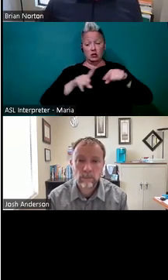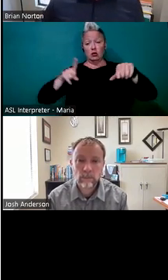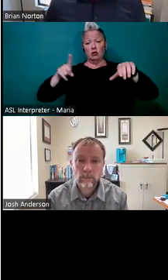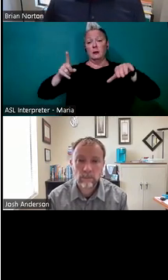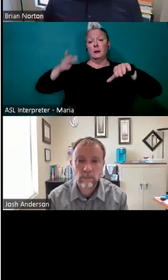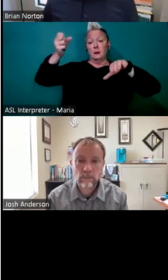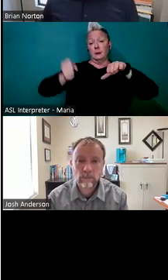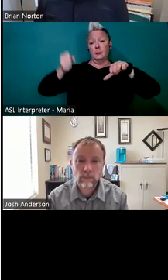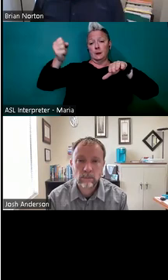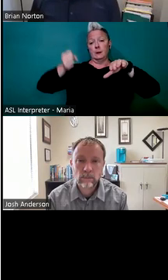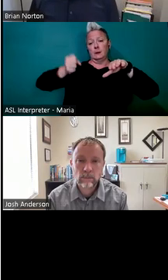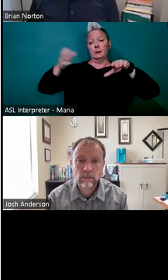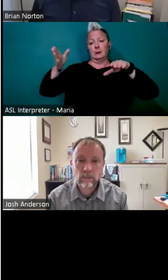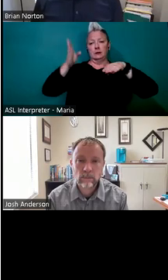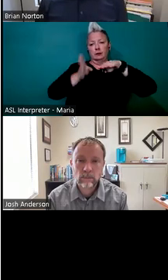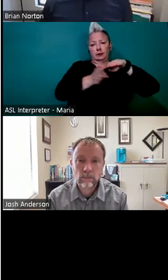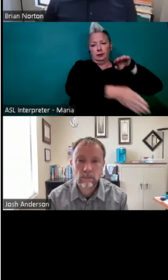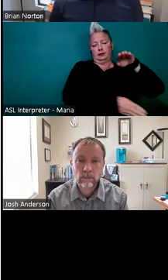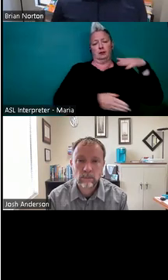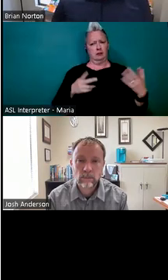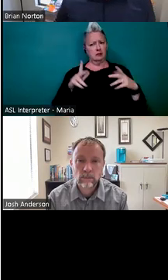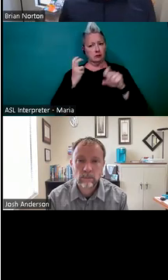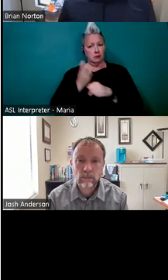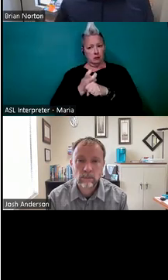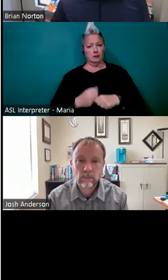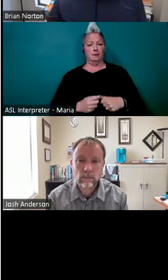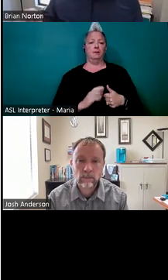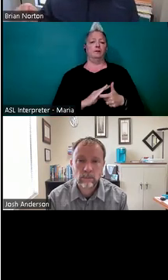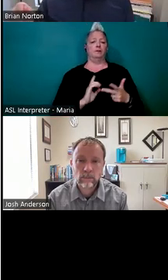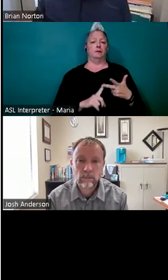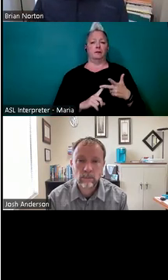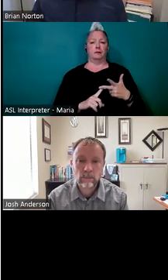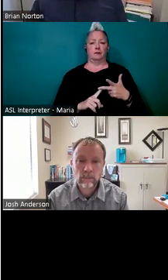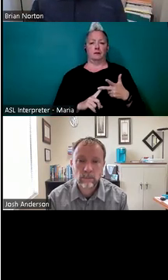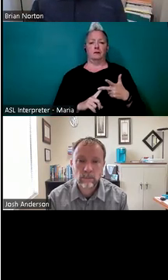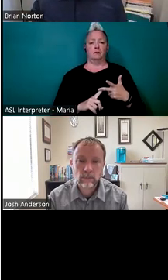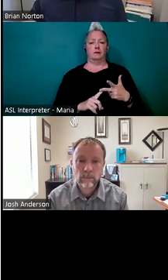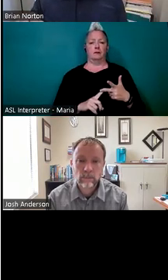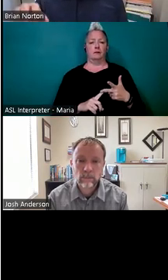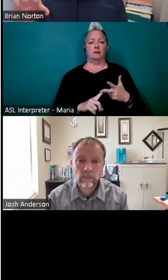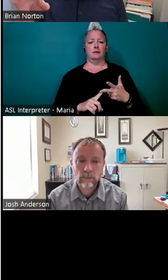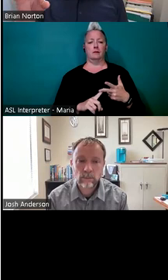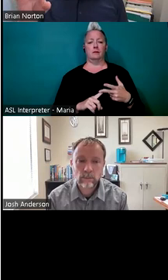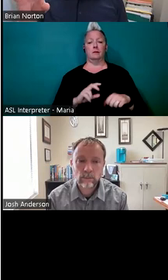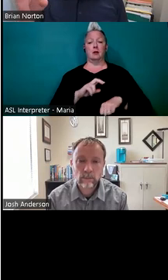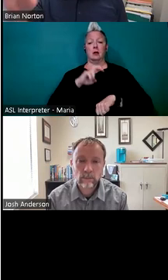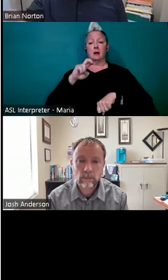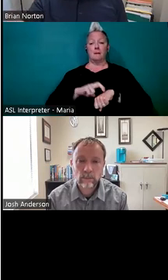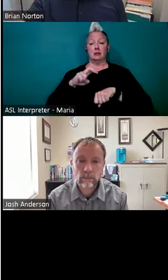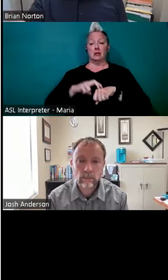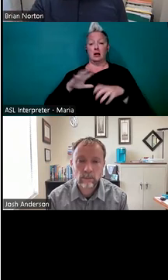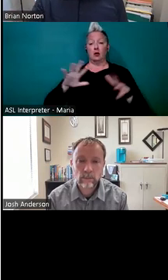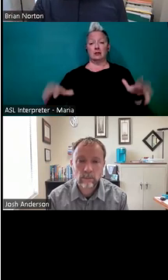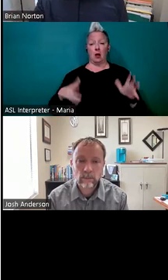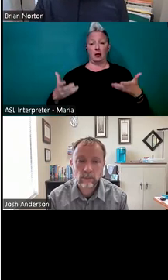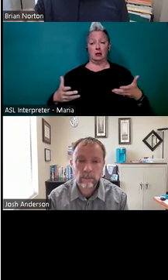meat up, um, that can be a real challenge for them. Um, also potato salad, um, is located at the front of